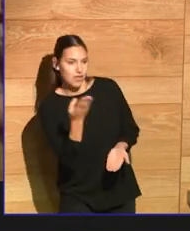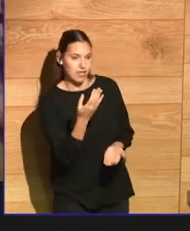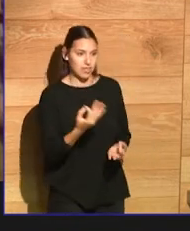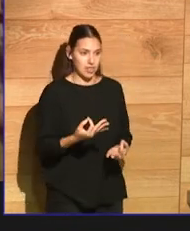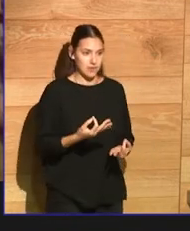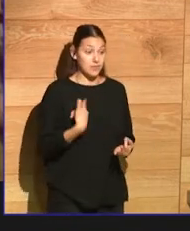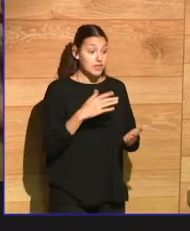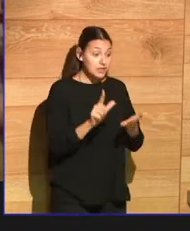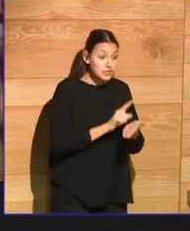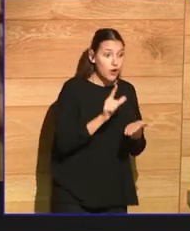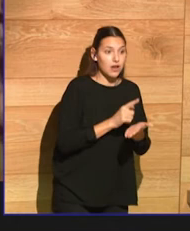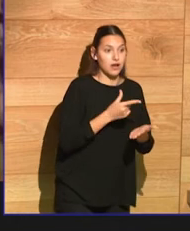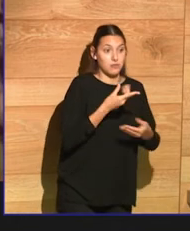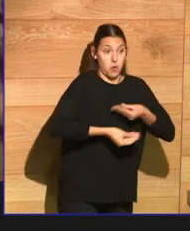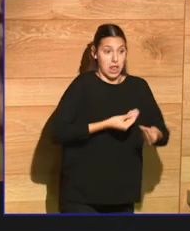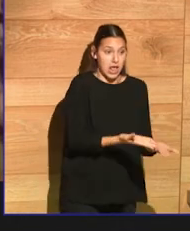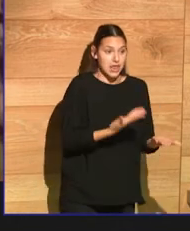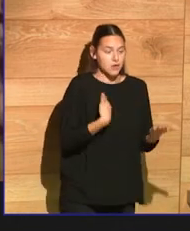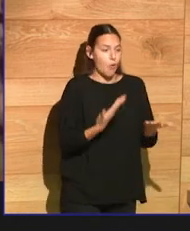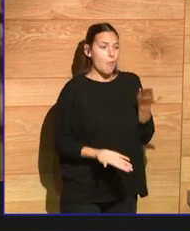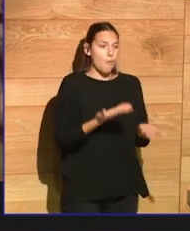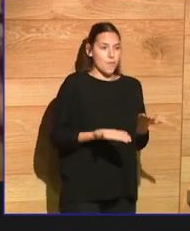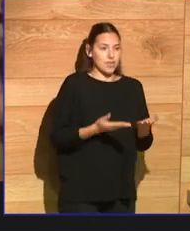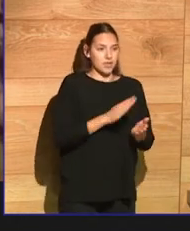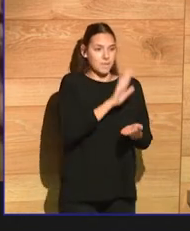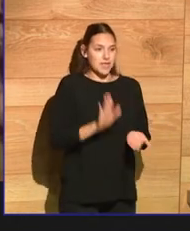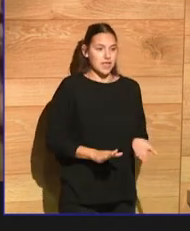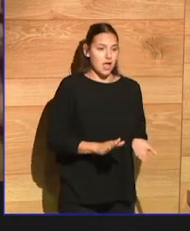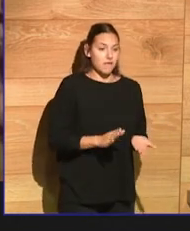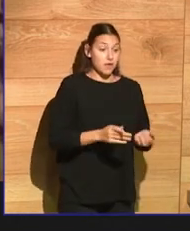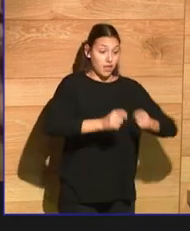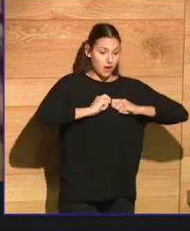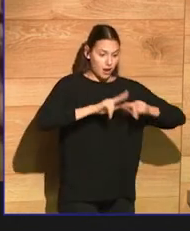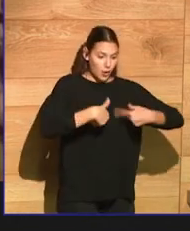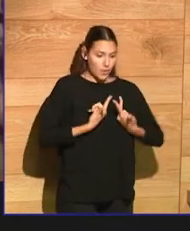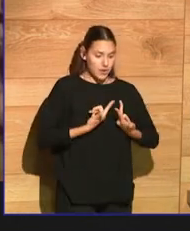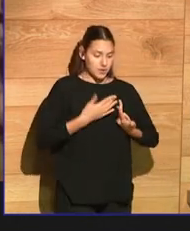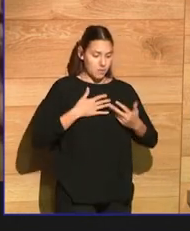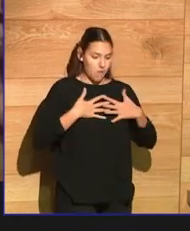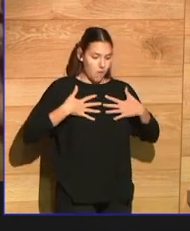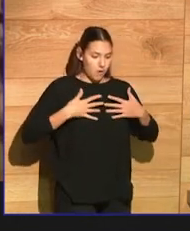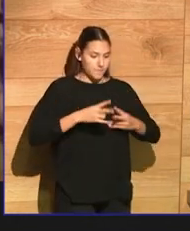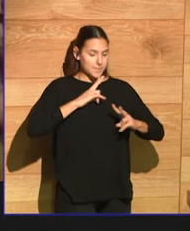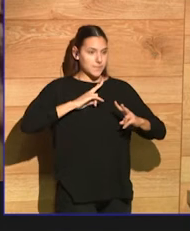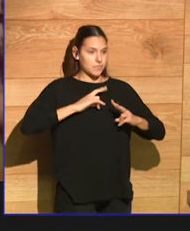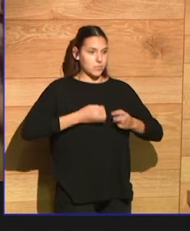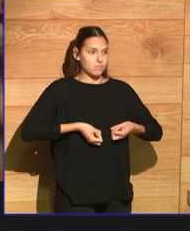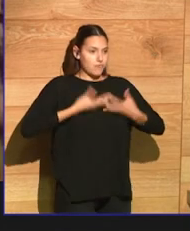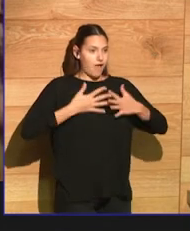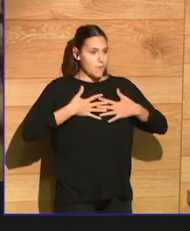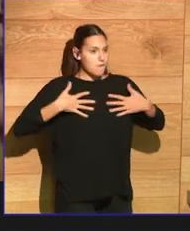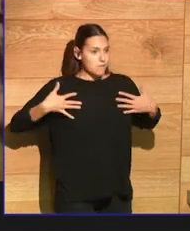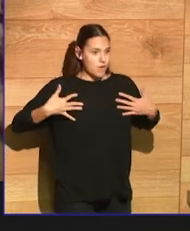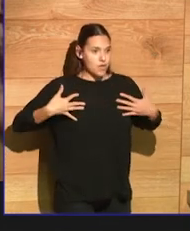kind of exhaust our emotional reaction to a controversy. And by doing so, we can move